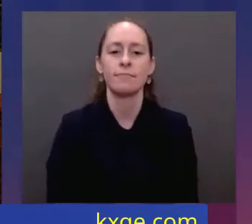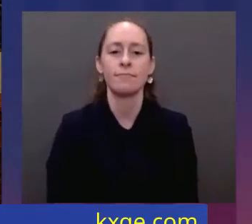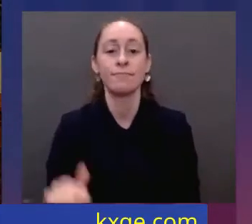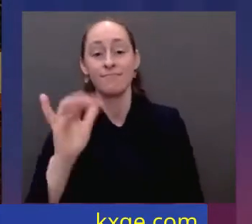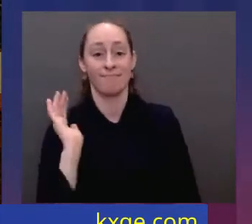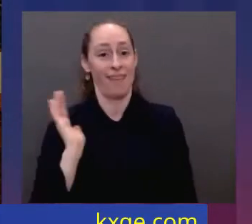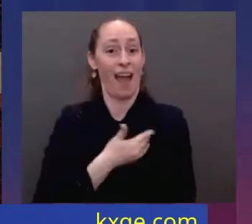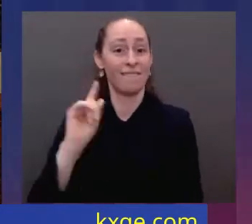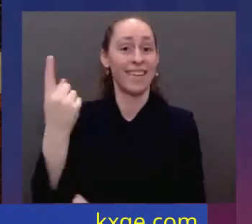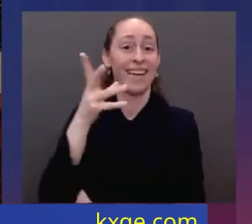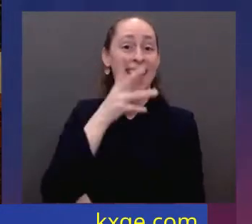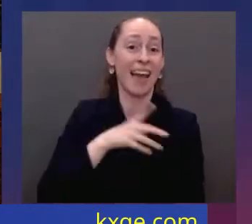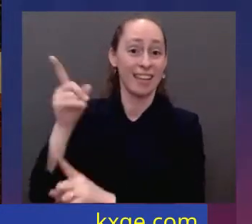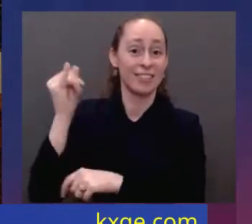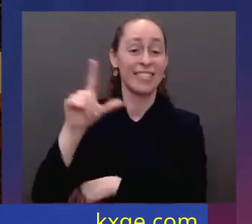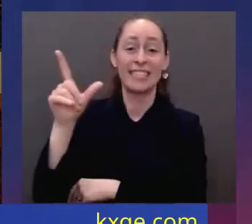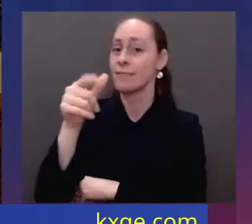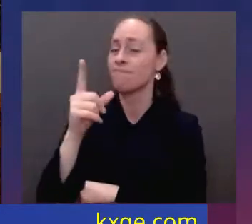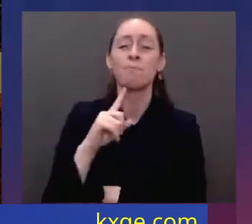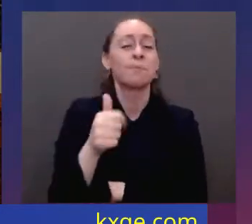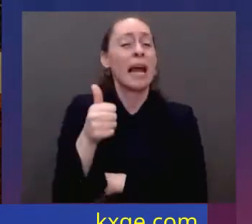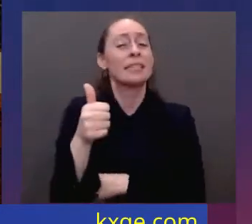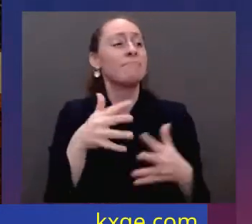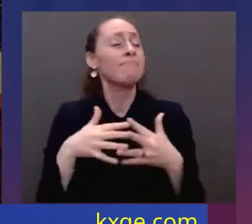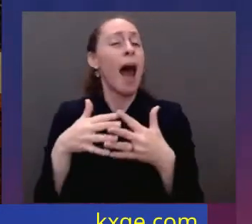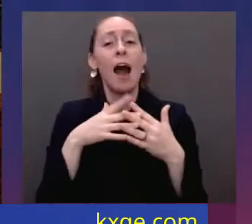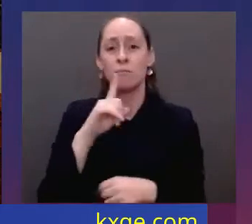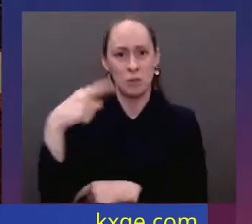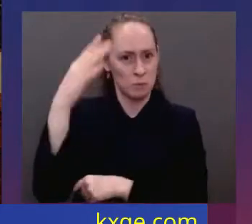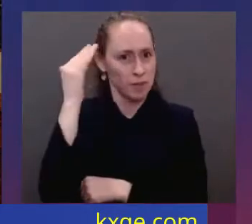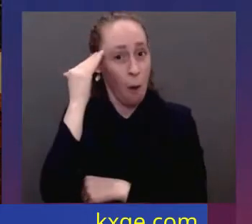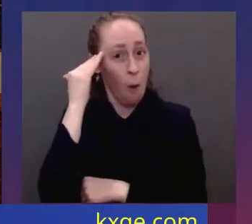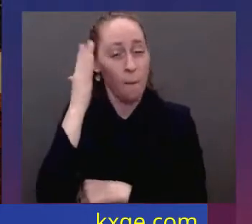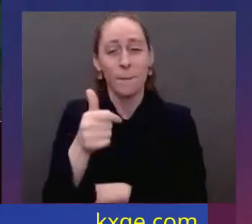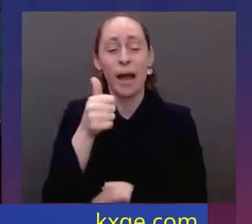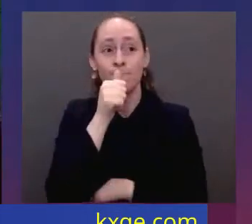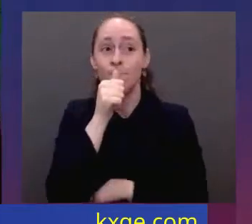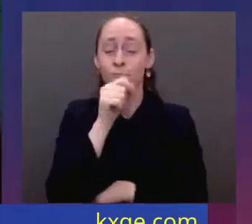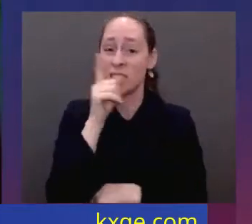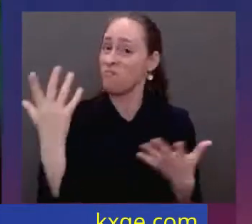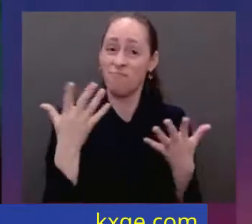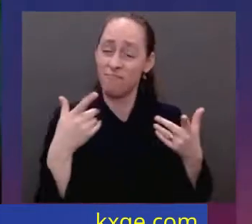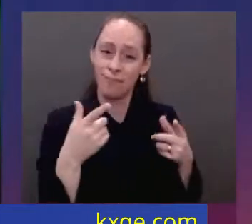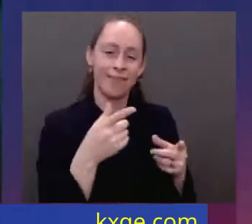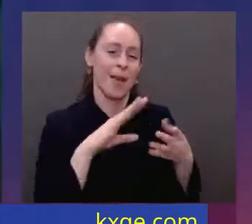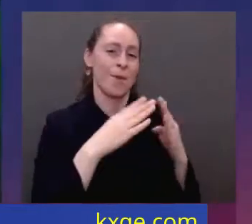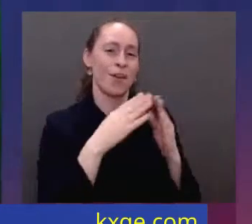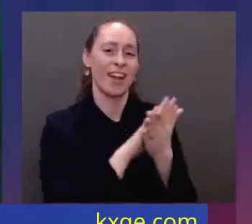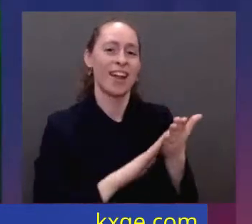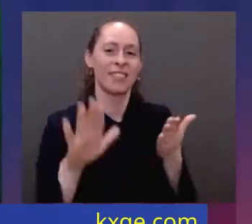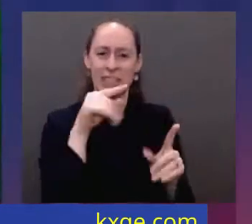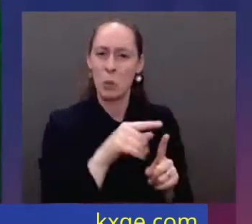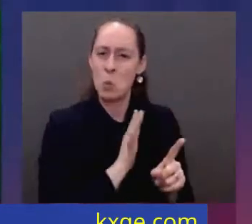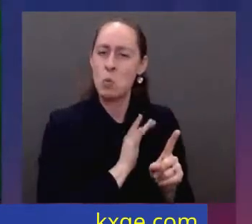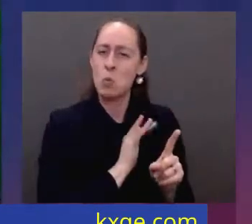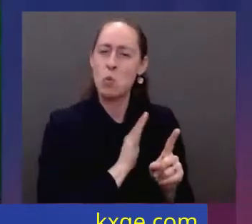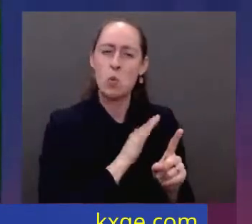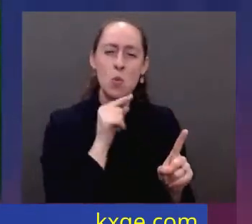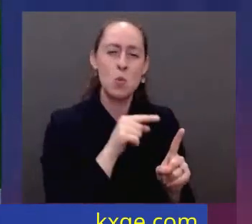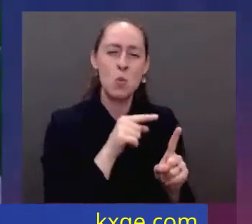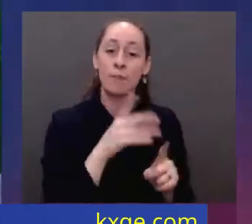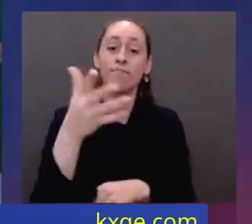community colleges. Look, let's pass the PRO Act. When a majority of workers want to form a union, they shouldn't be able to be stopped.